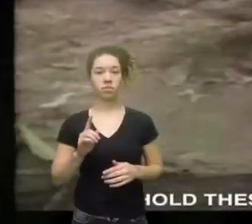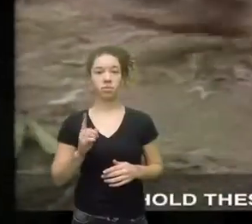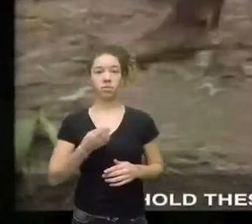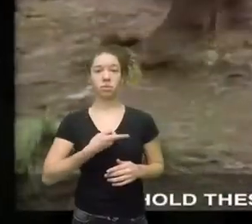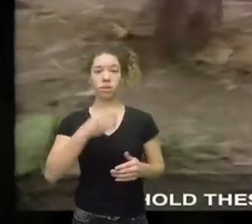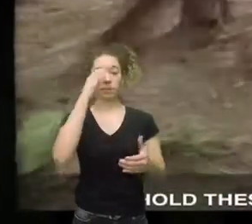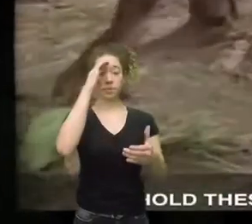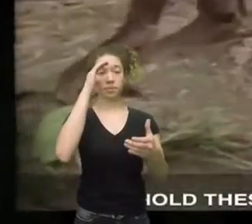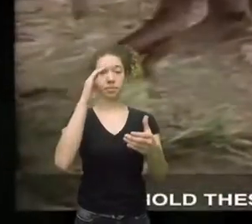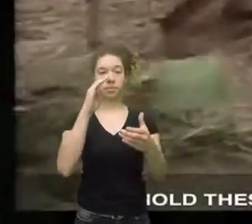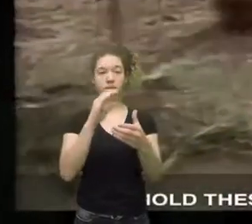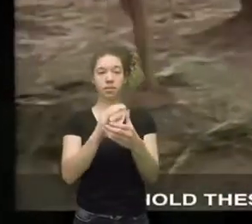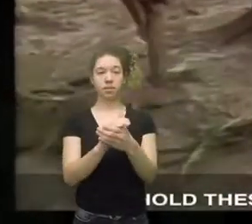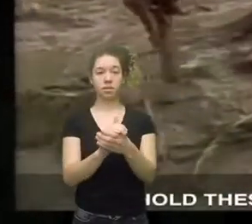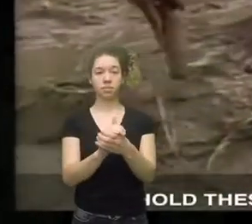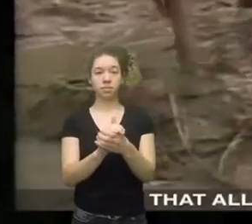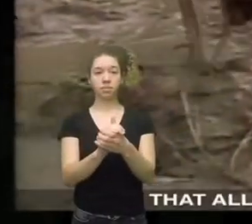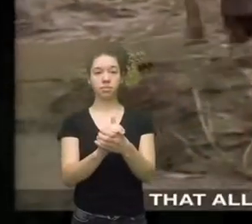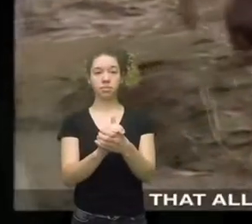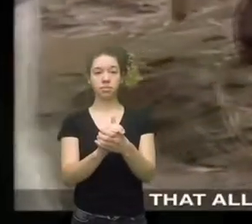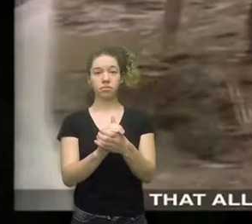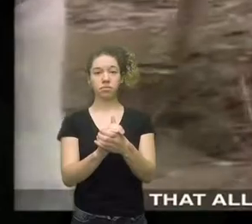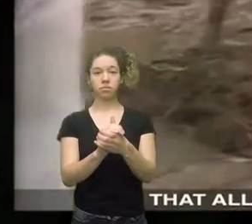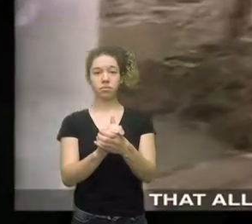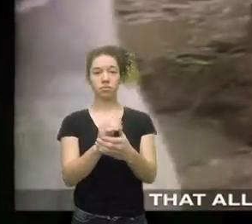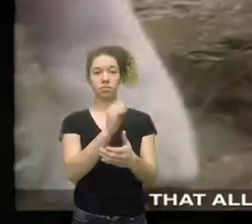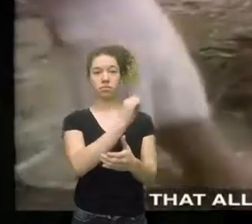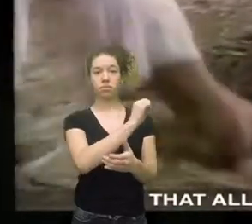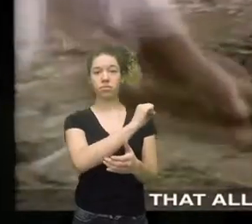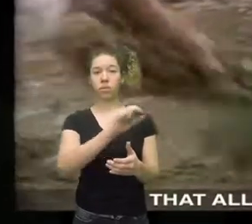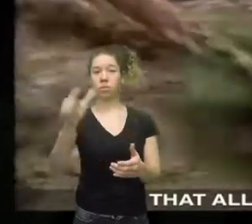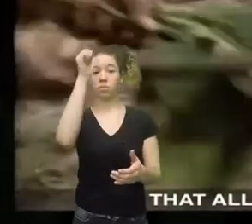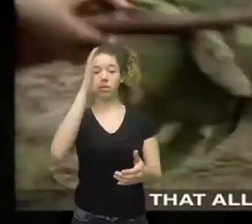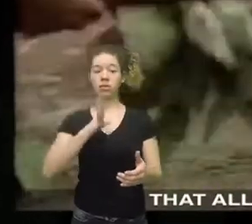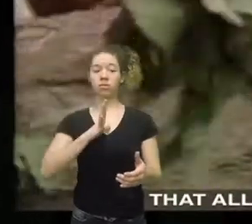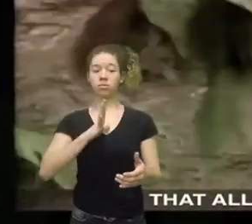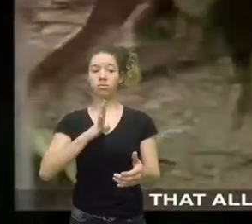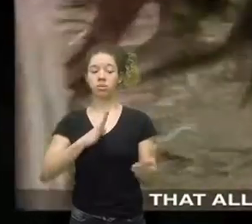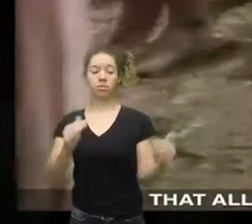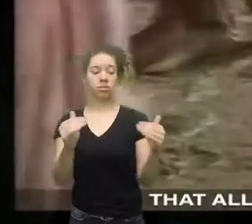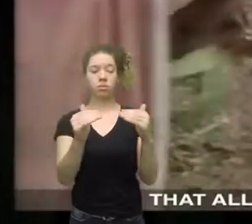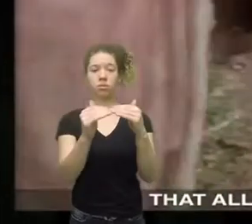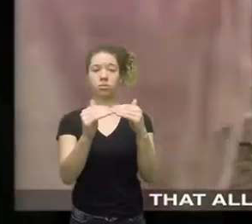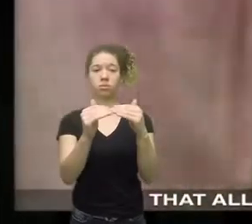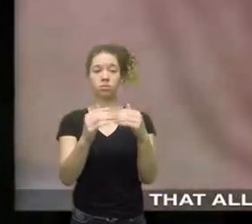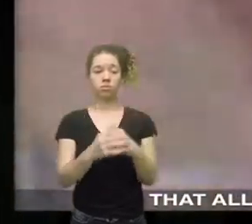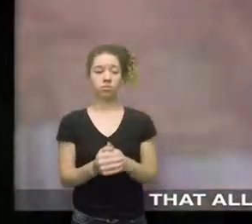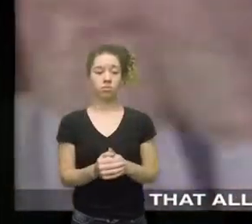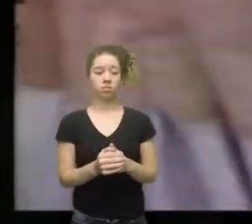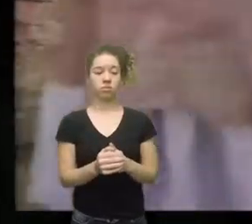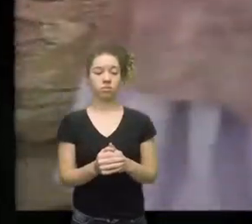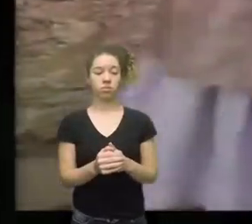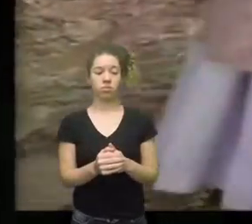We hold these truths to be self-evident, that all men are created equal.